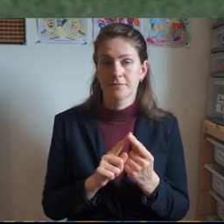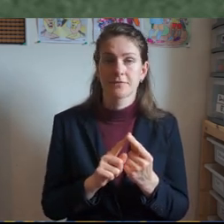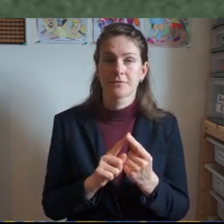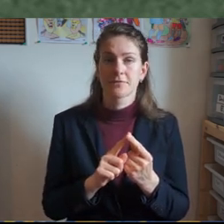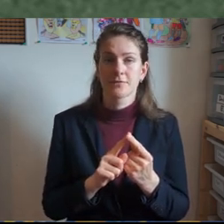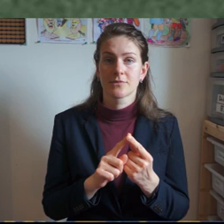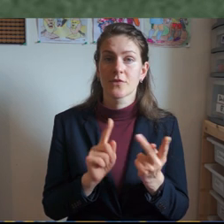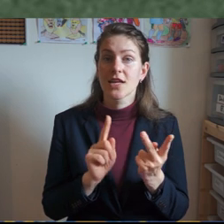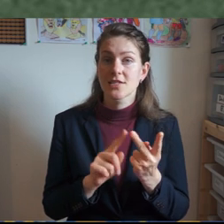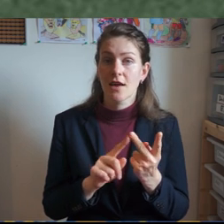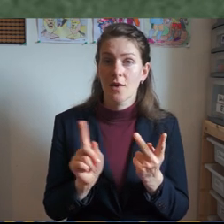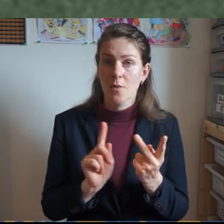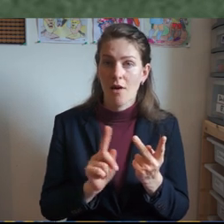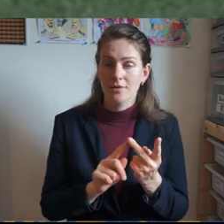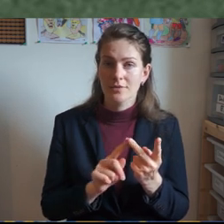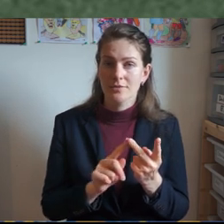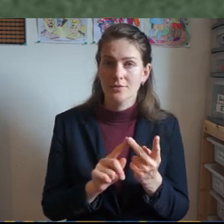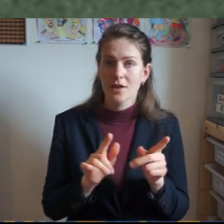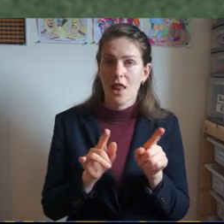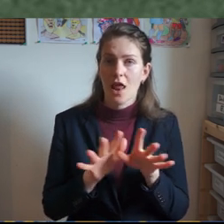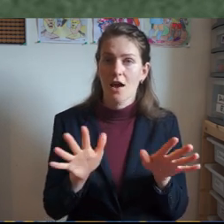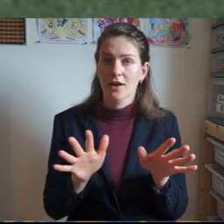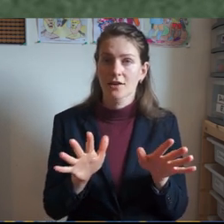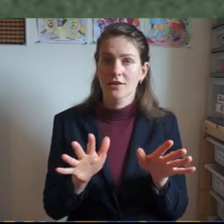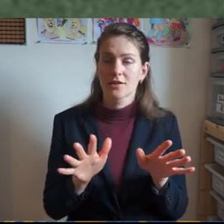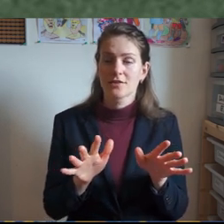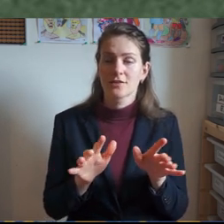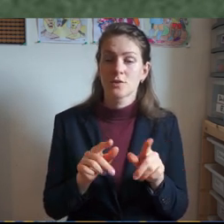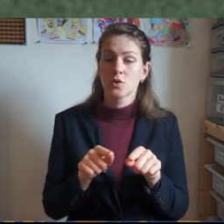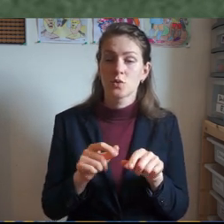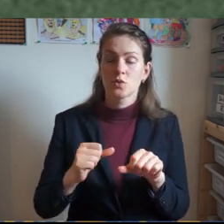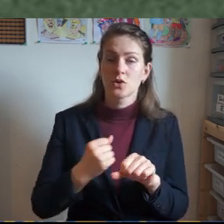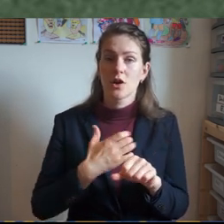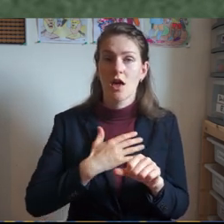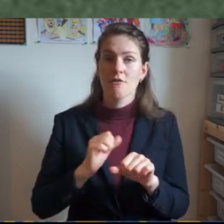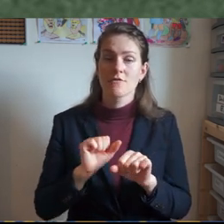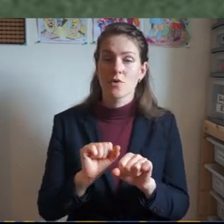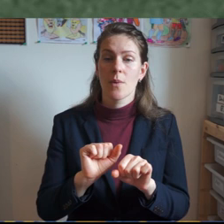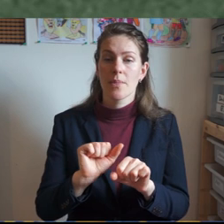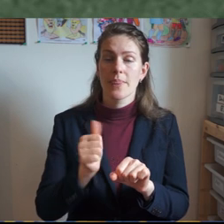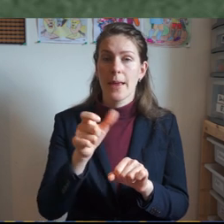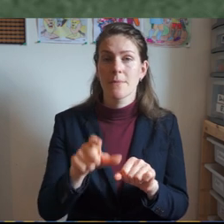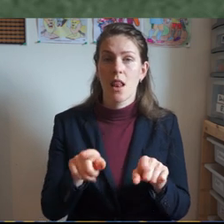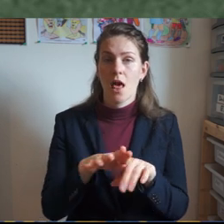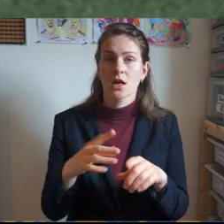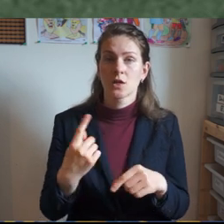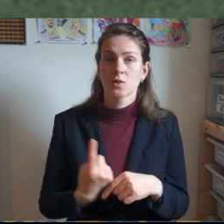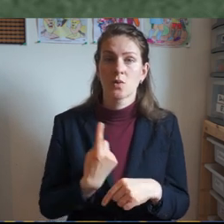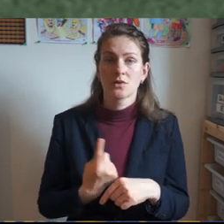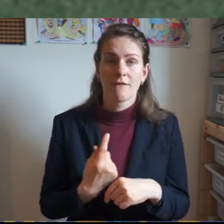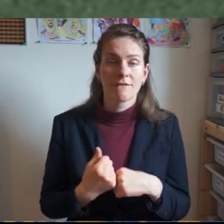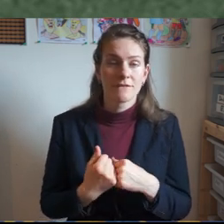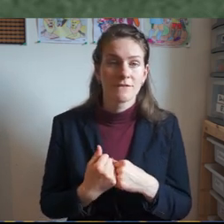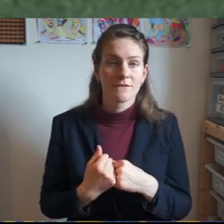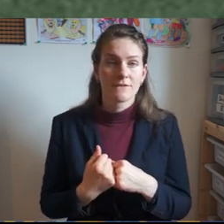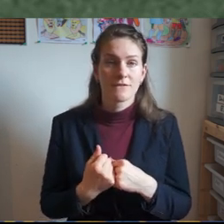unto it thou shalt love thy neighbour as thyself on these two commandments